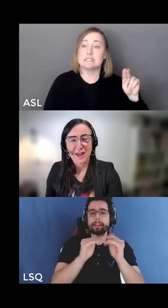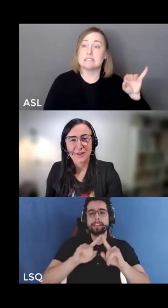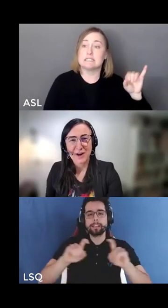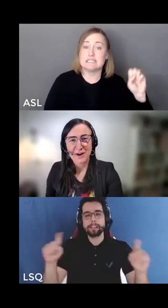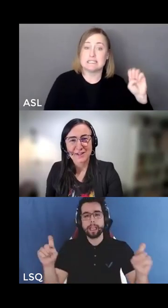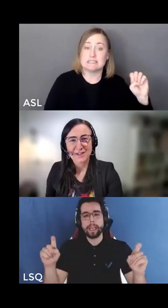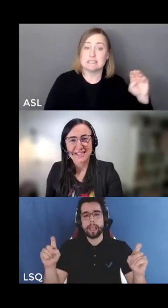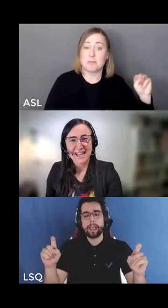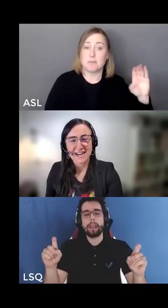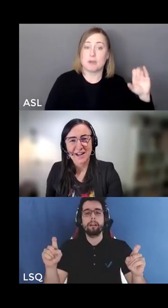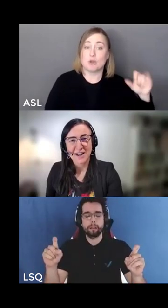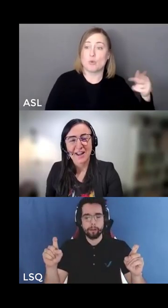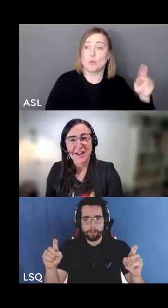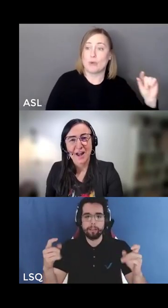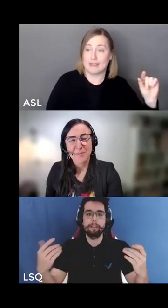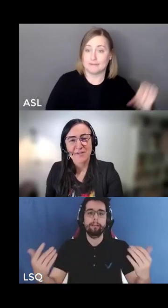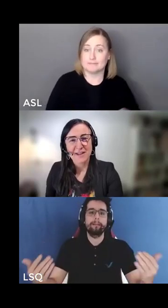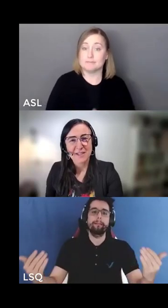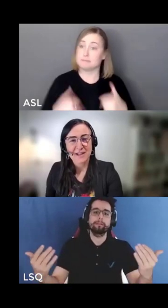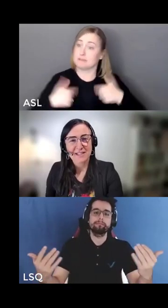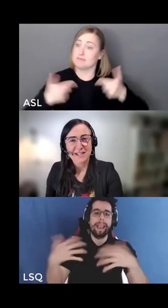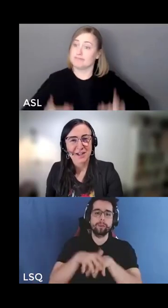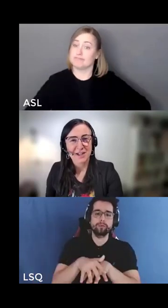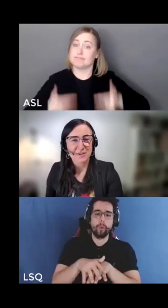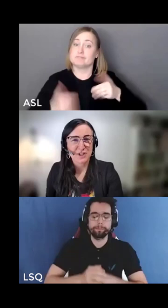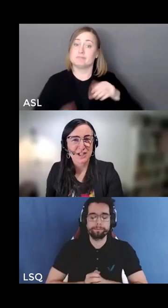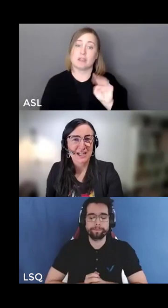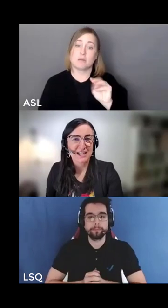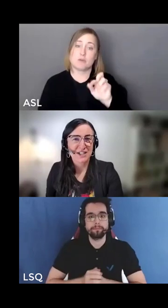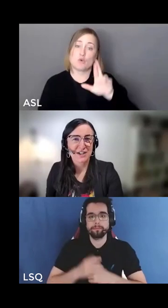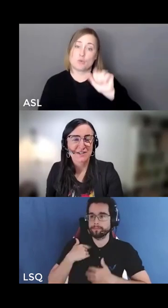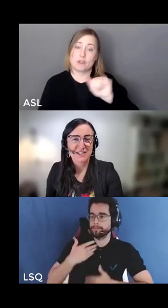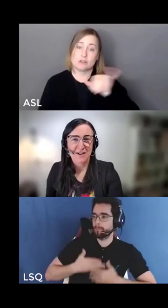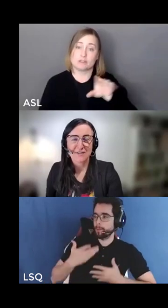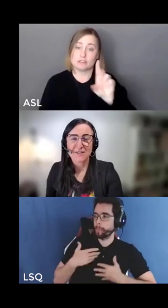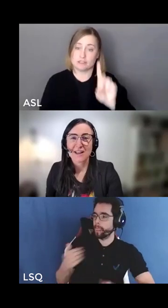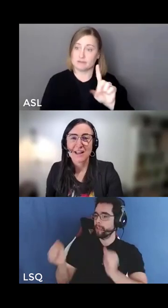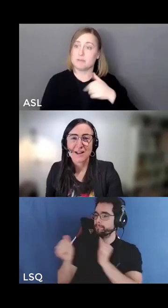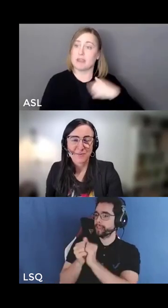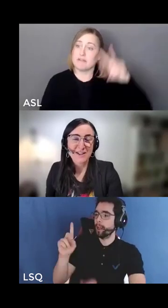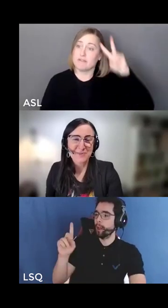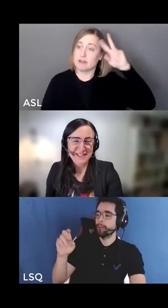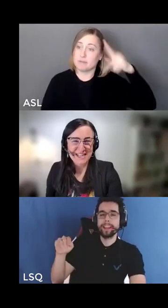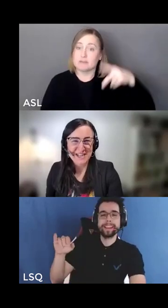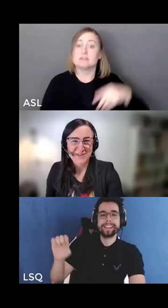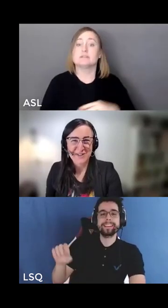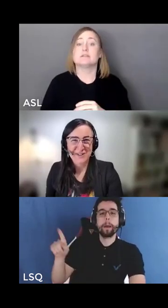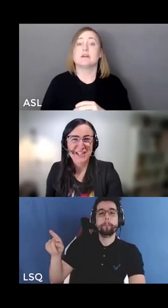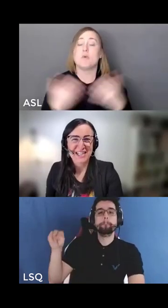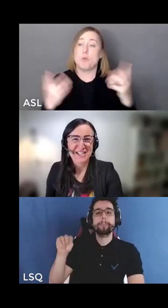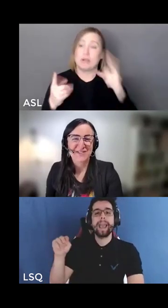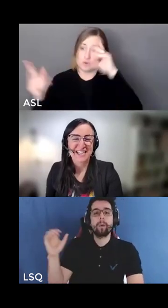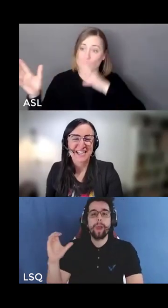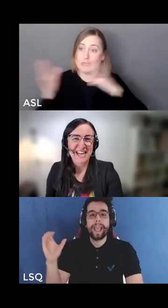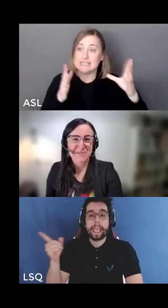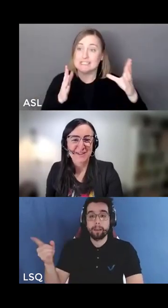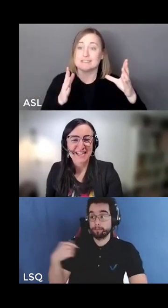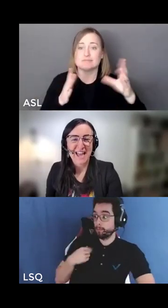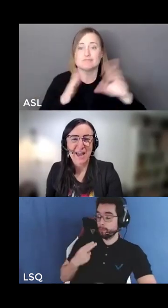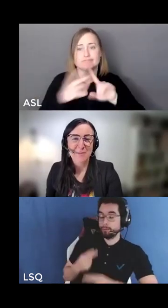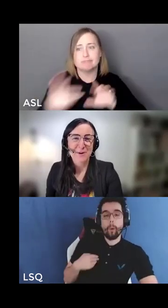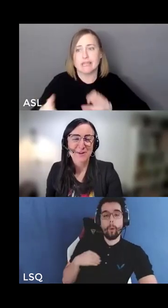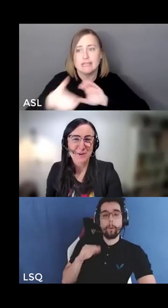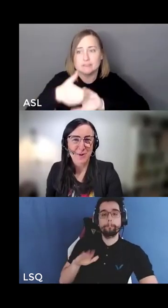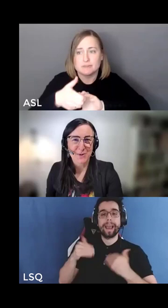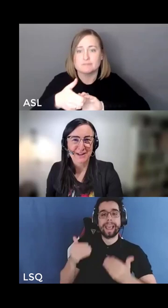and at Healthcare Excellence Canada, I'm the Vice President of Strategic Initiatives and Engagement